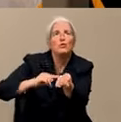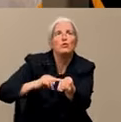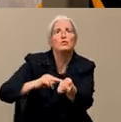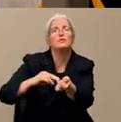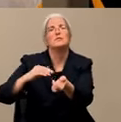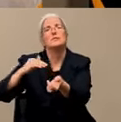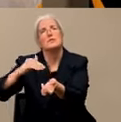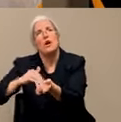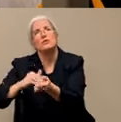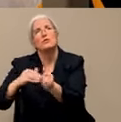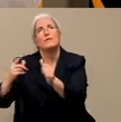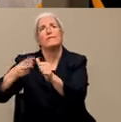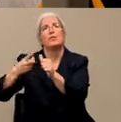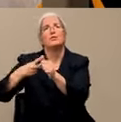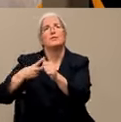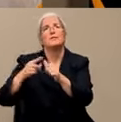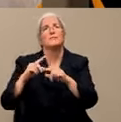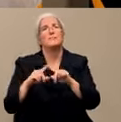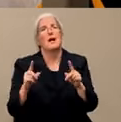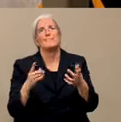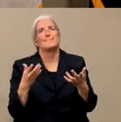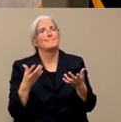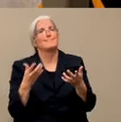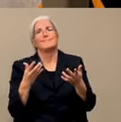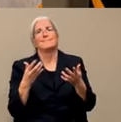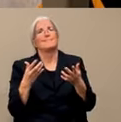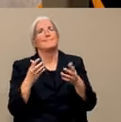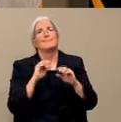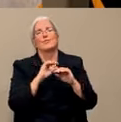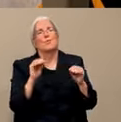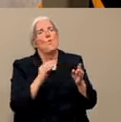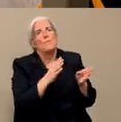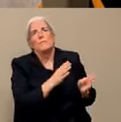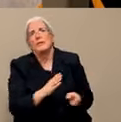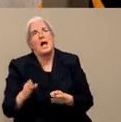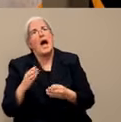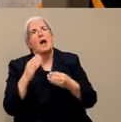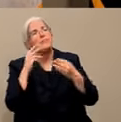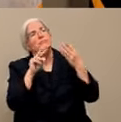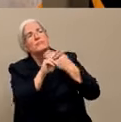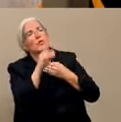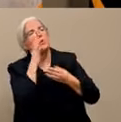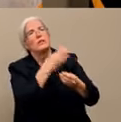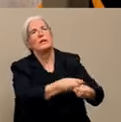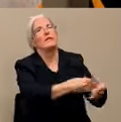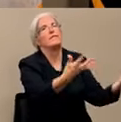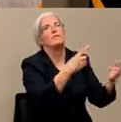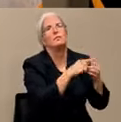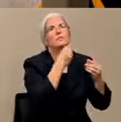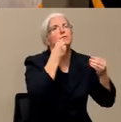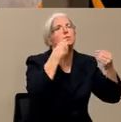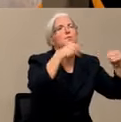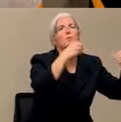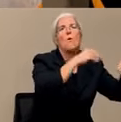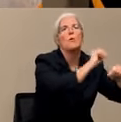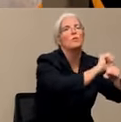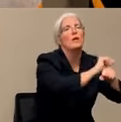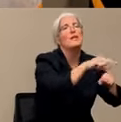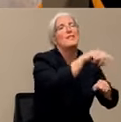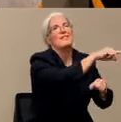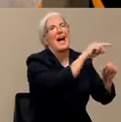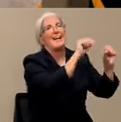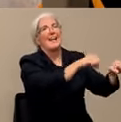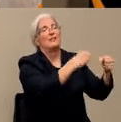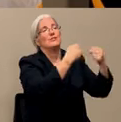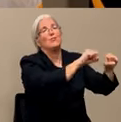there isn't a plan to supply masks to grocery store workers. So I think there's things that they can do. These are